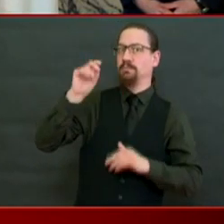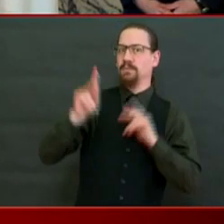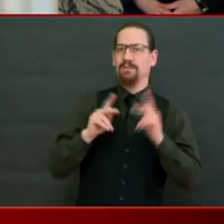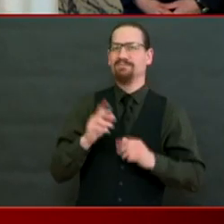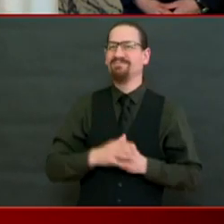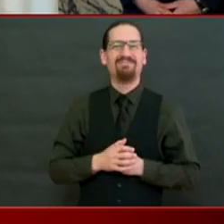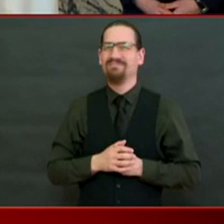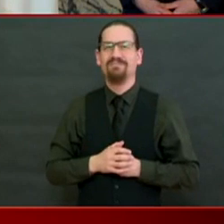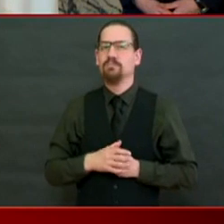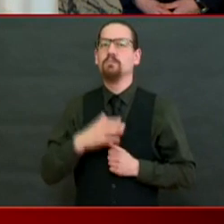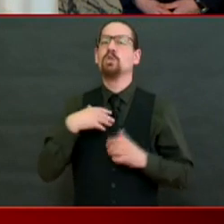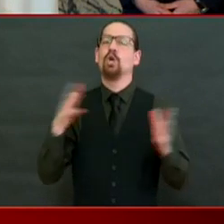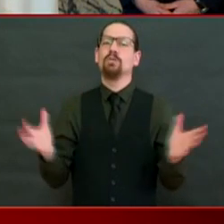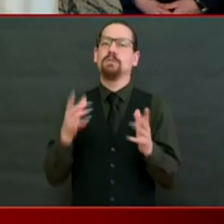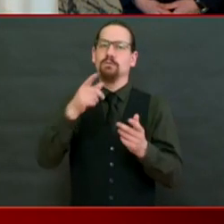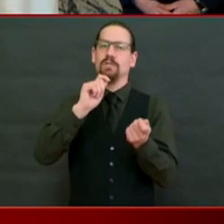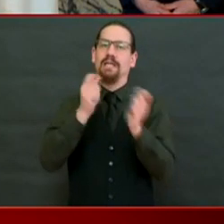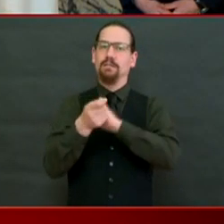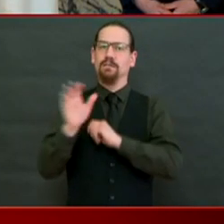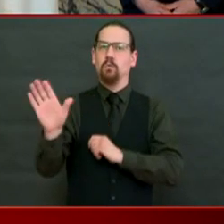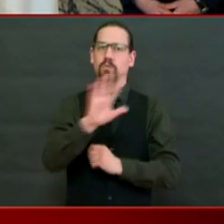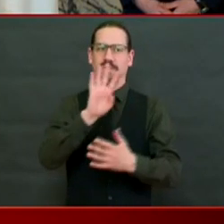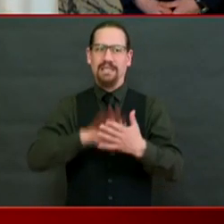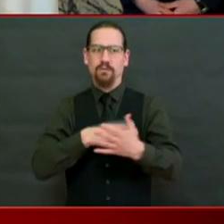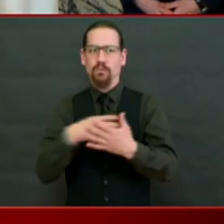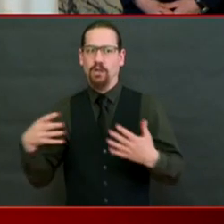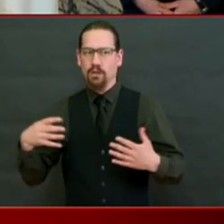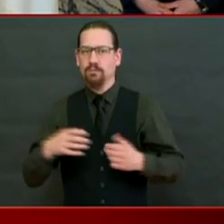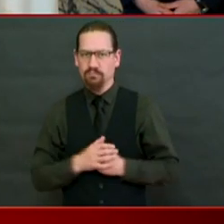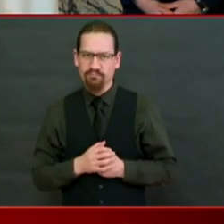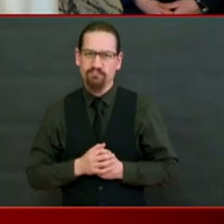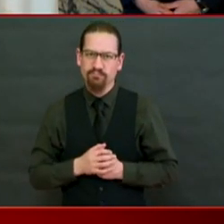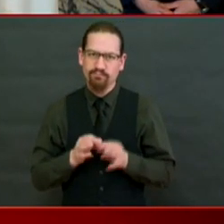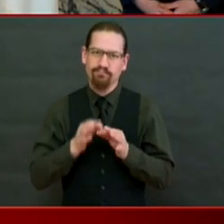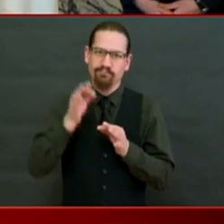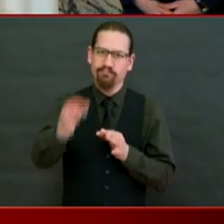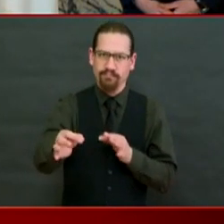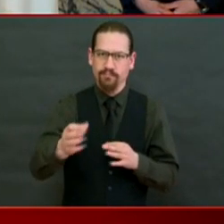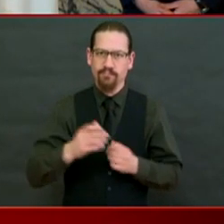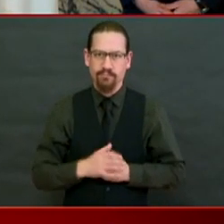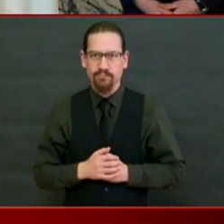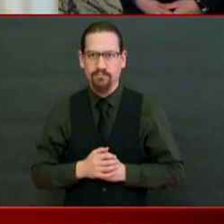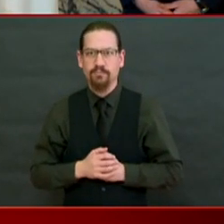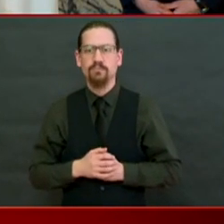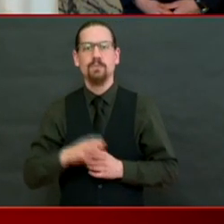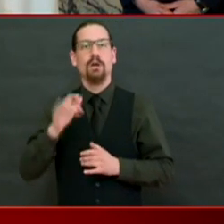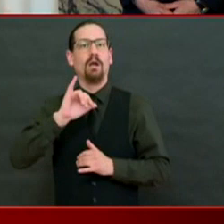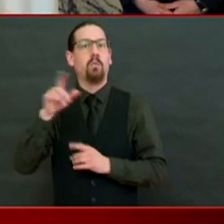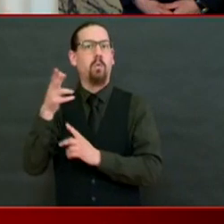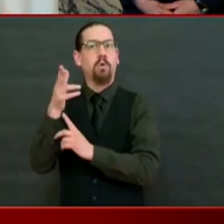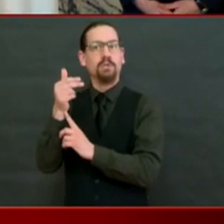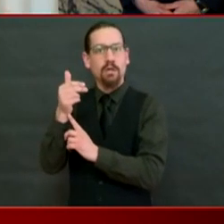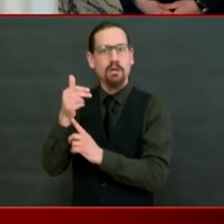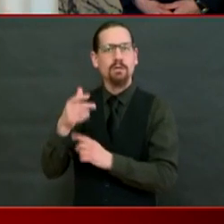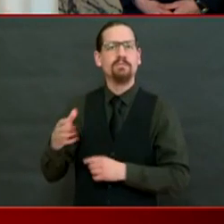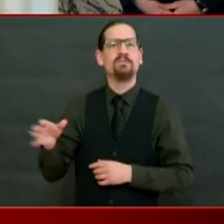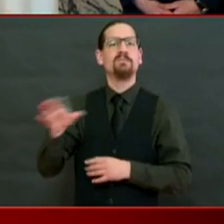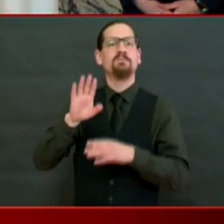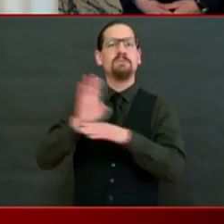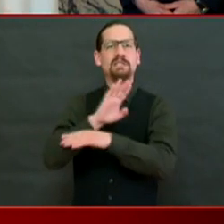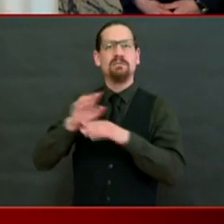And we've been in touch with the Hospitality Association. We have been told by the Hospitality Association that many